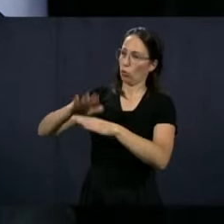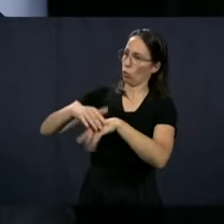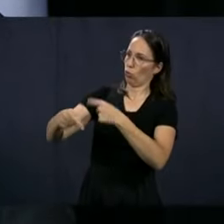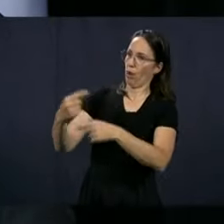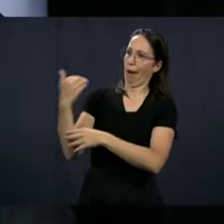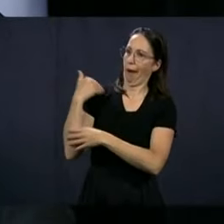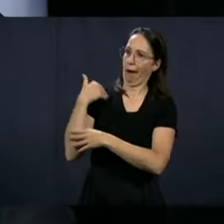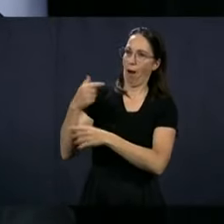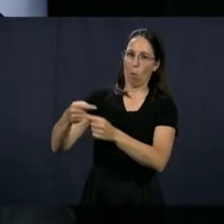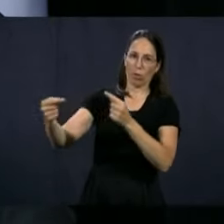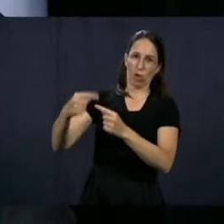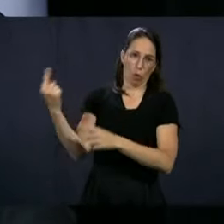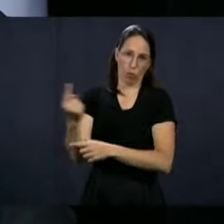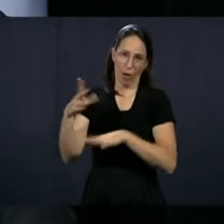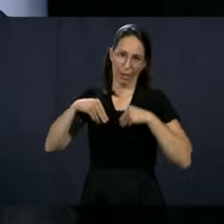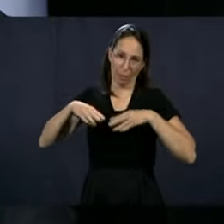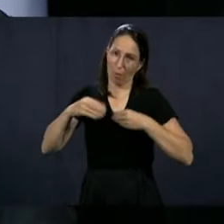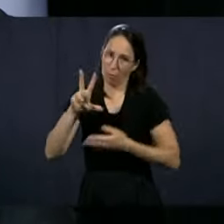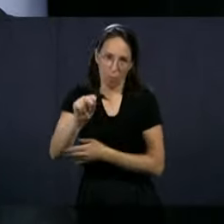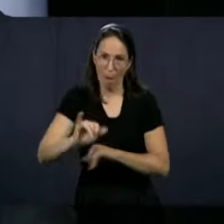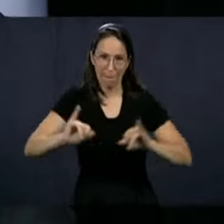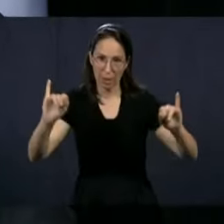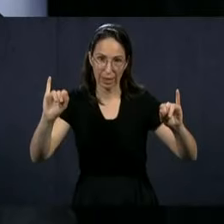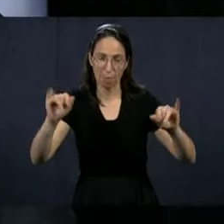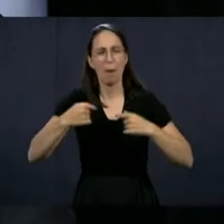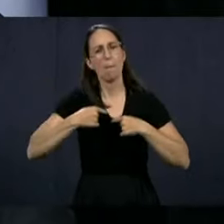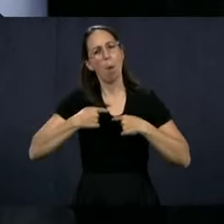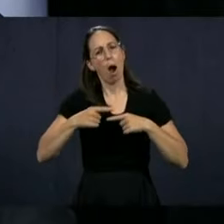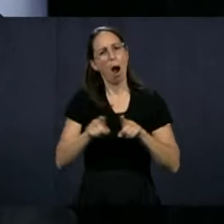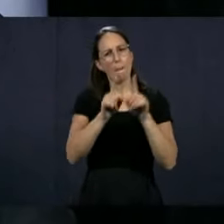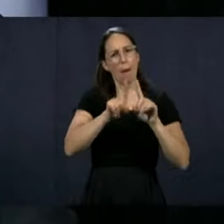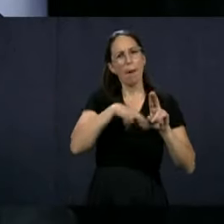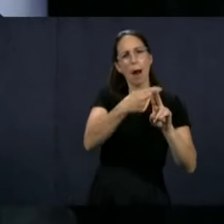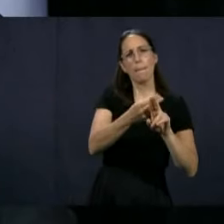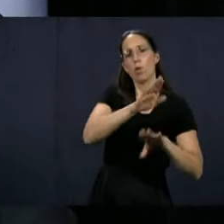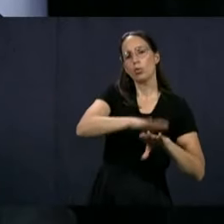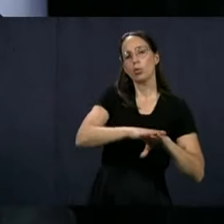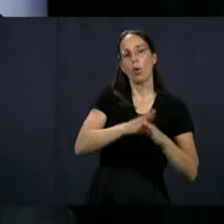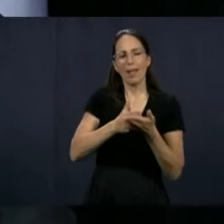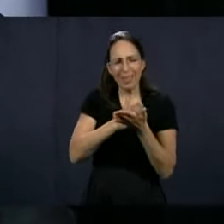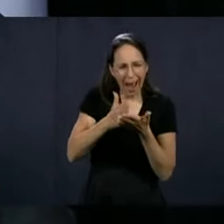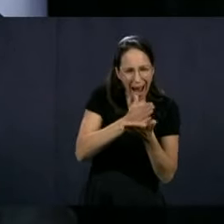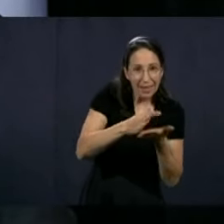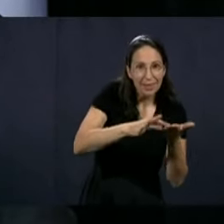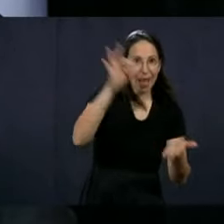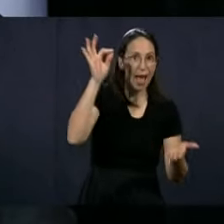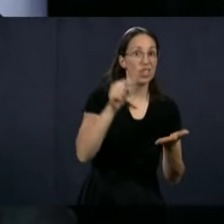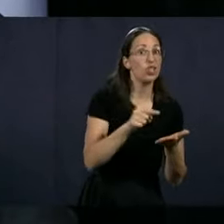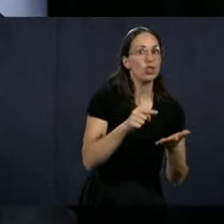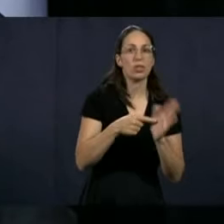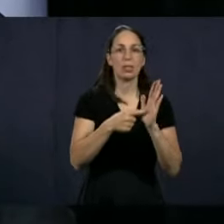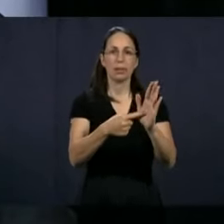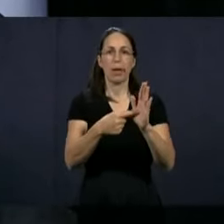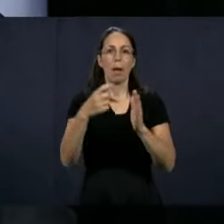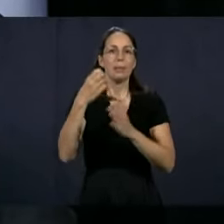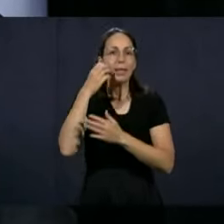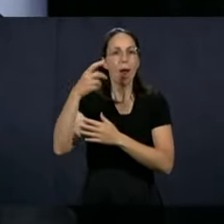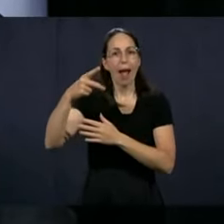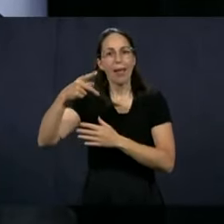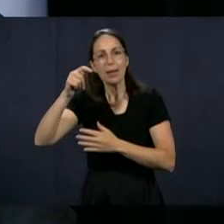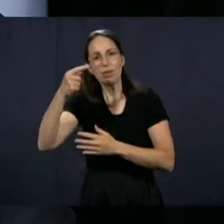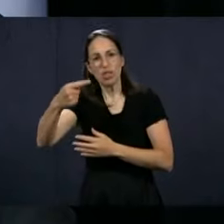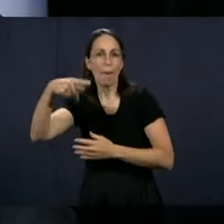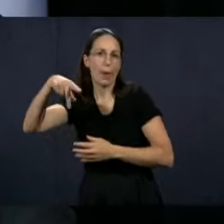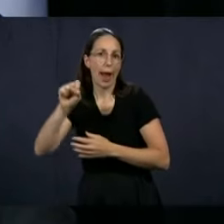every subject that is required by or asked for by the opposition. Now, I still want to get back to tracing, contact tracing. First,